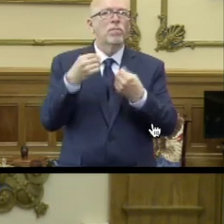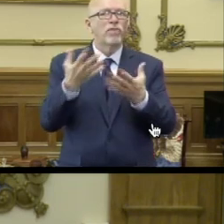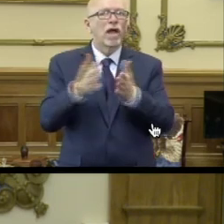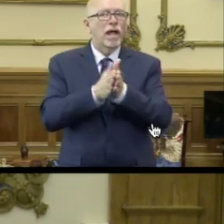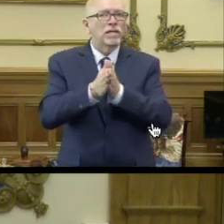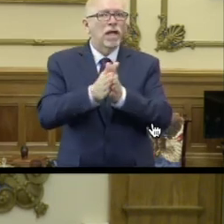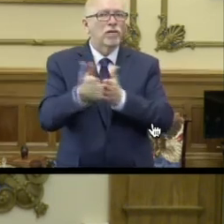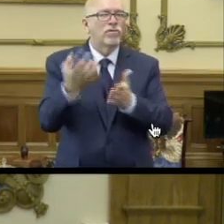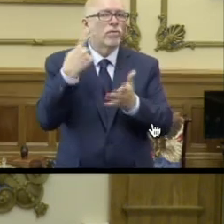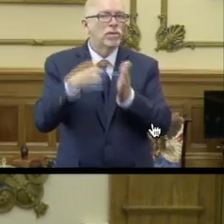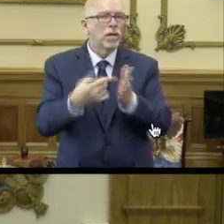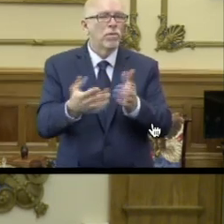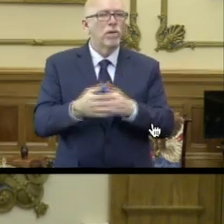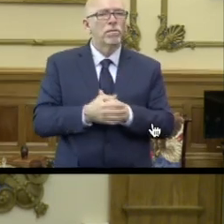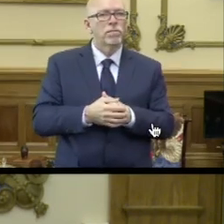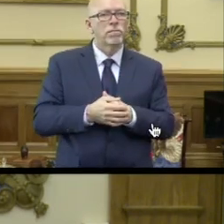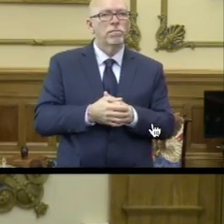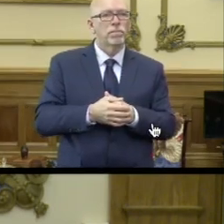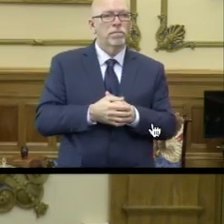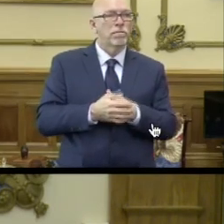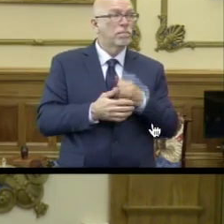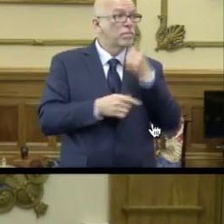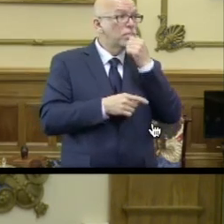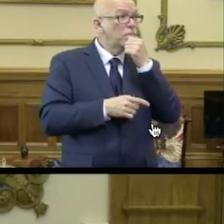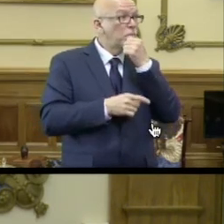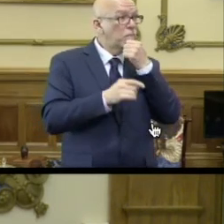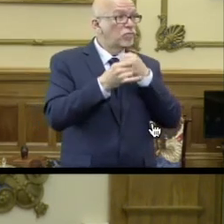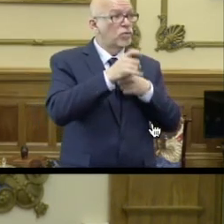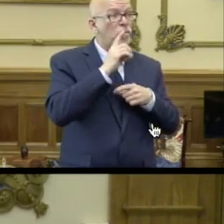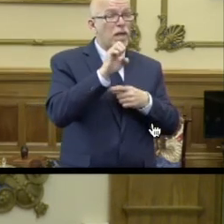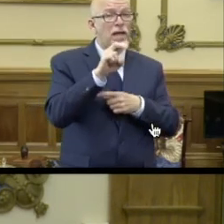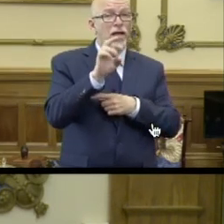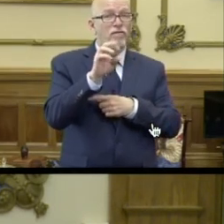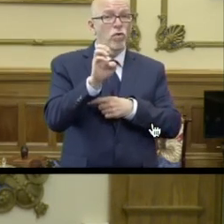sanitizer, for example? Yep. Joe, you want to talk about enforcement?